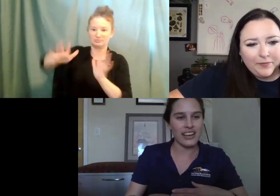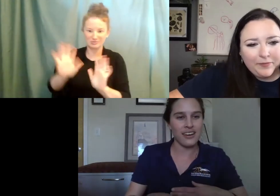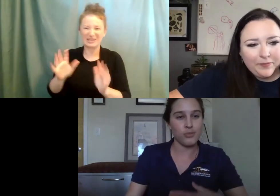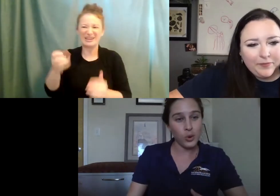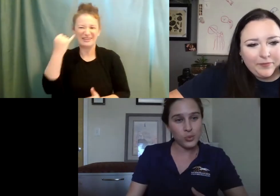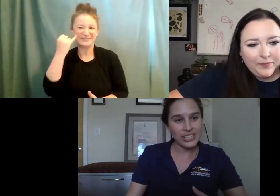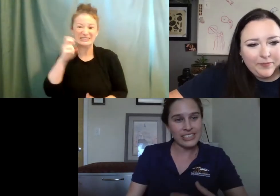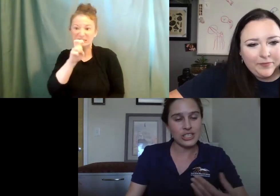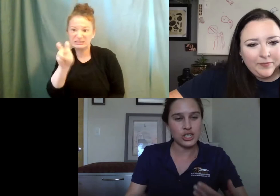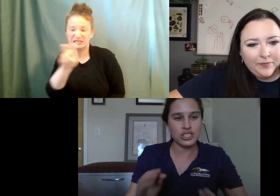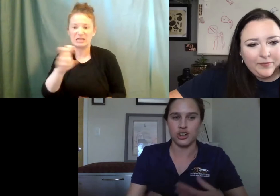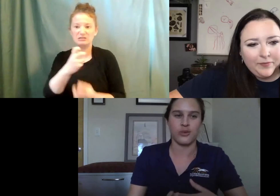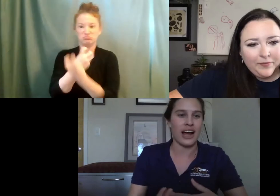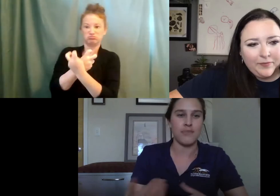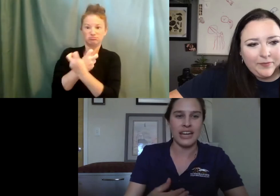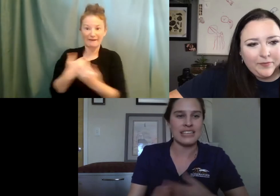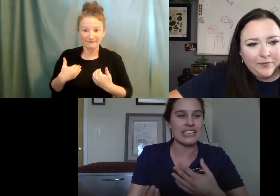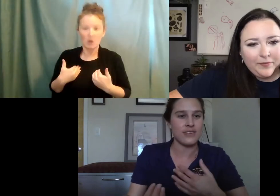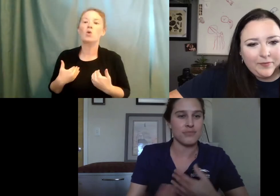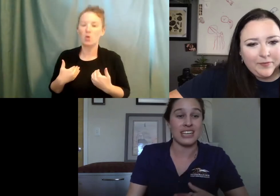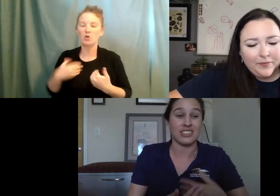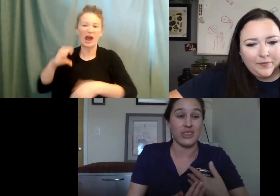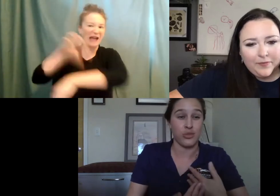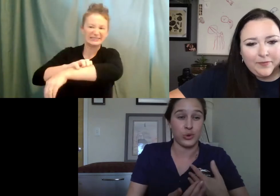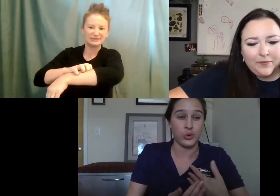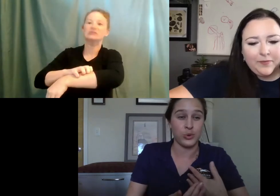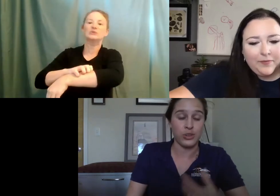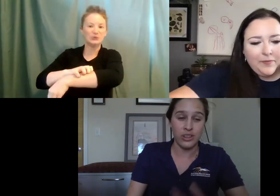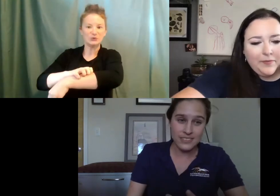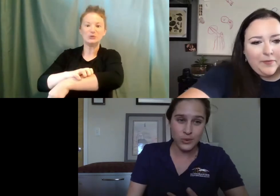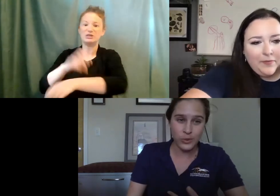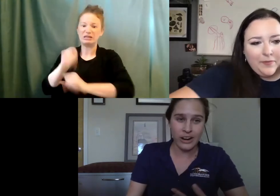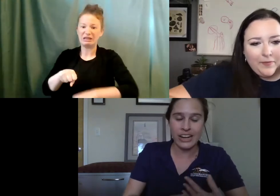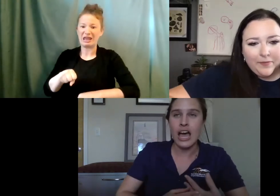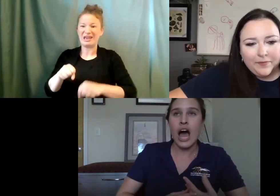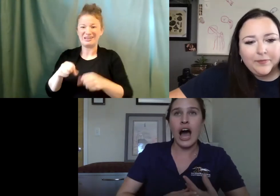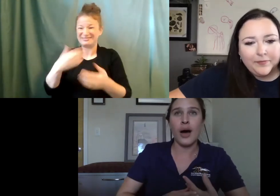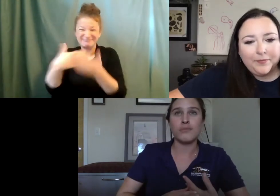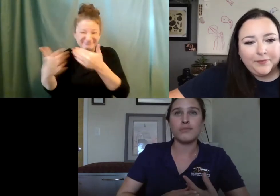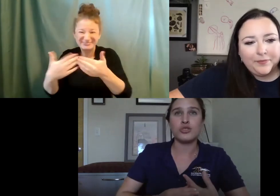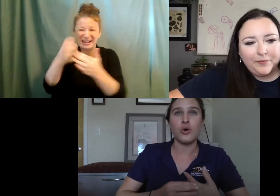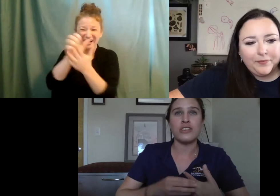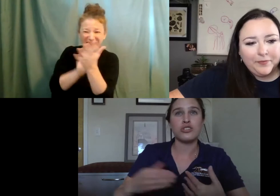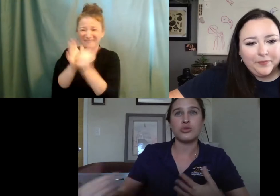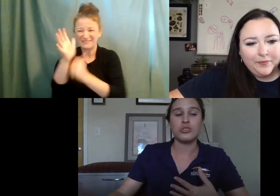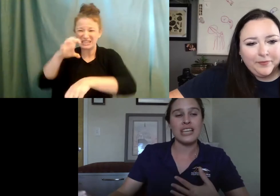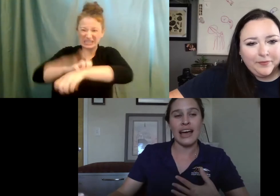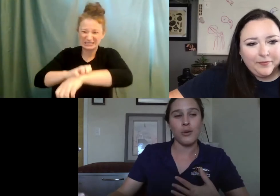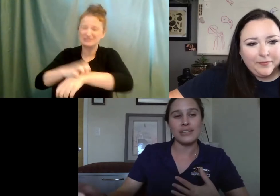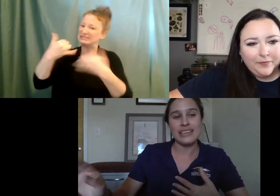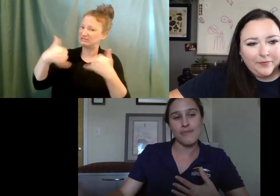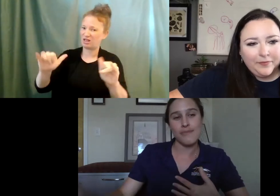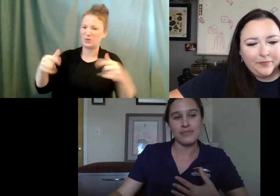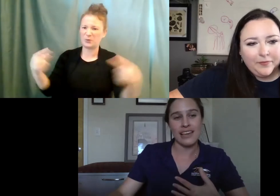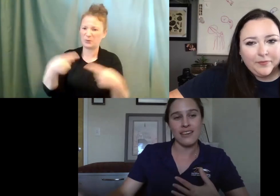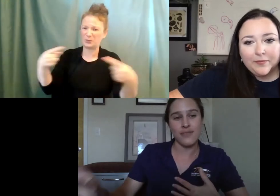restrain appropriately, could turn around and bite us, even potentially through gloves that we're wearing. Um, so these are tools that